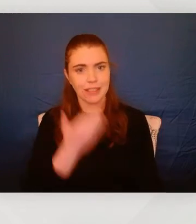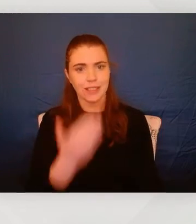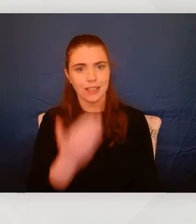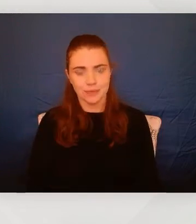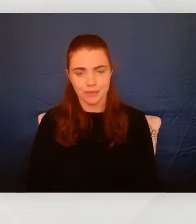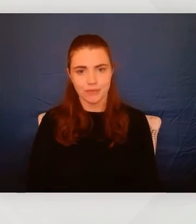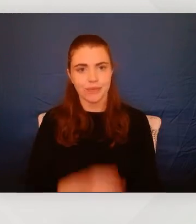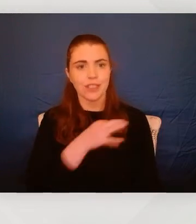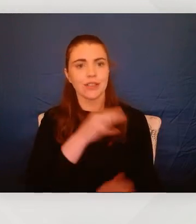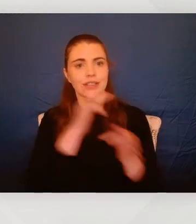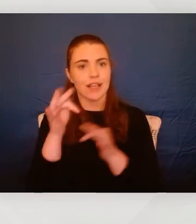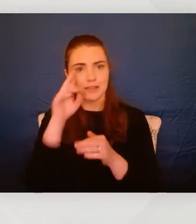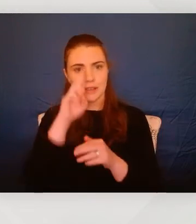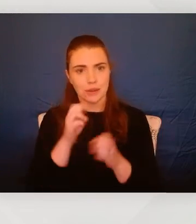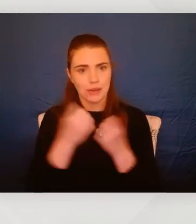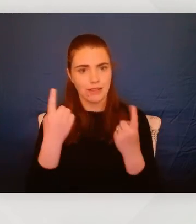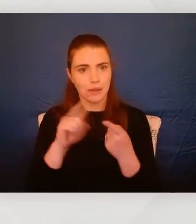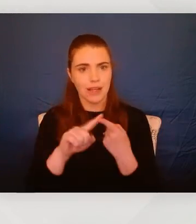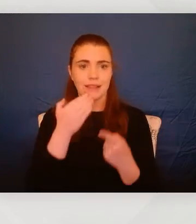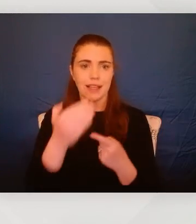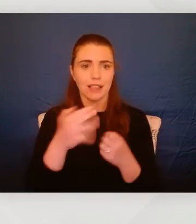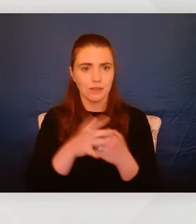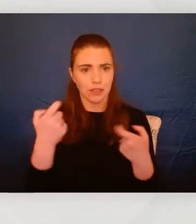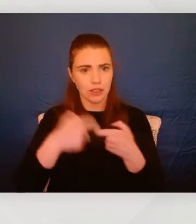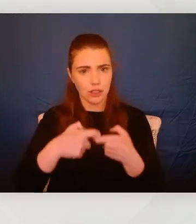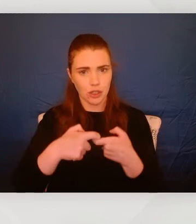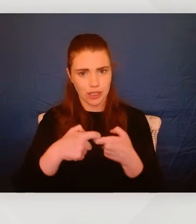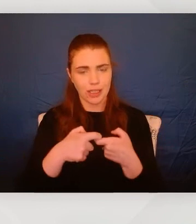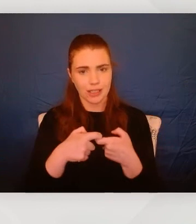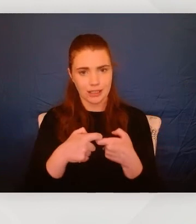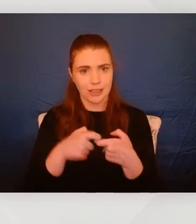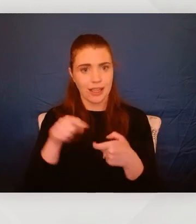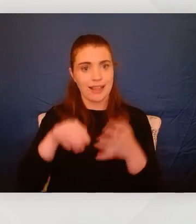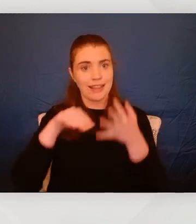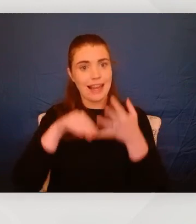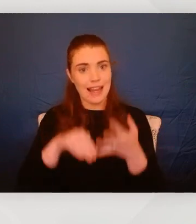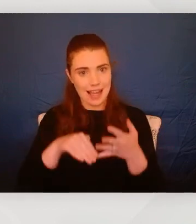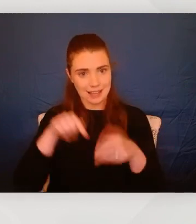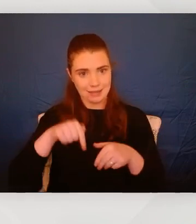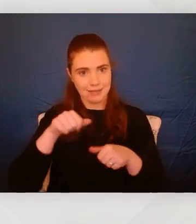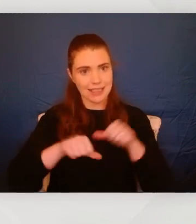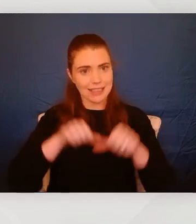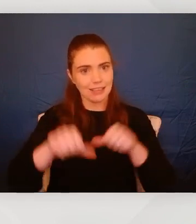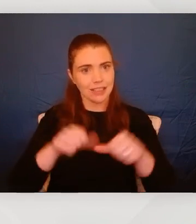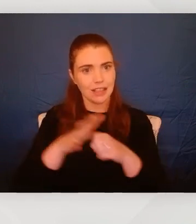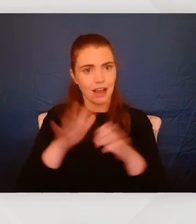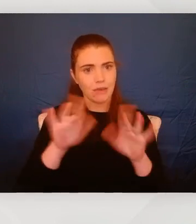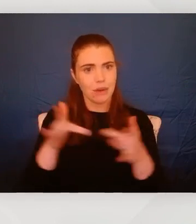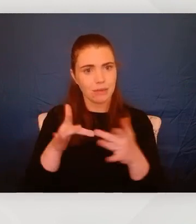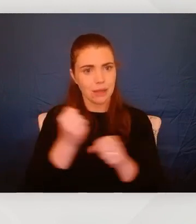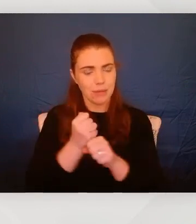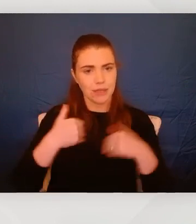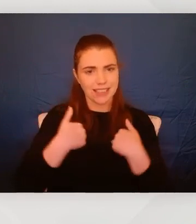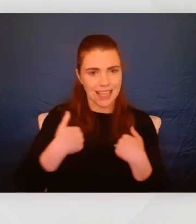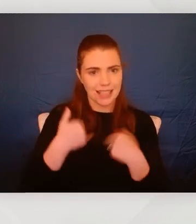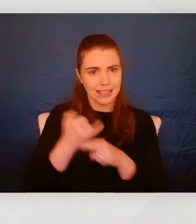Good afternoon, everyone. And thank you for coming along to the last in our series of webinars about anxiety and young